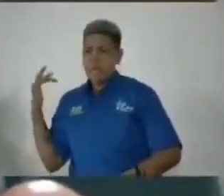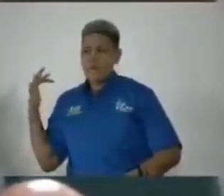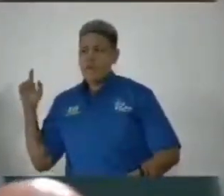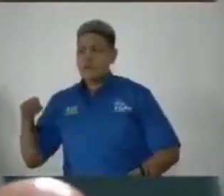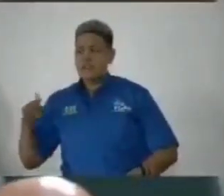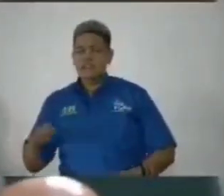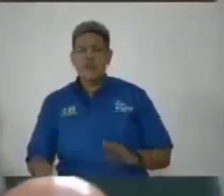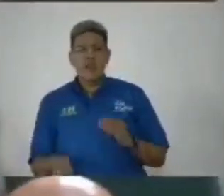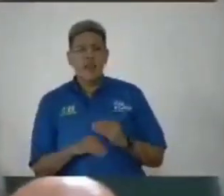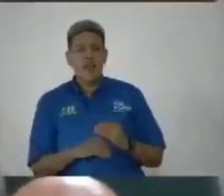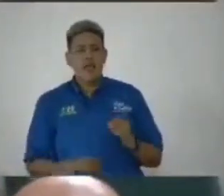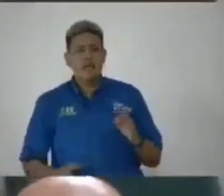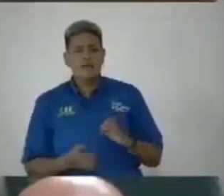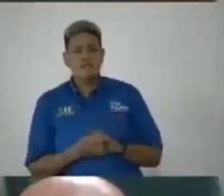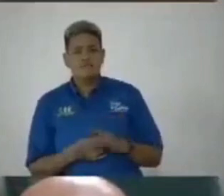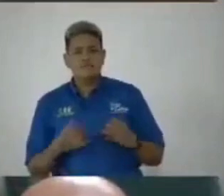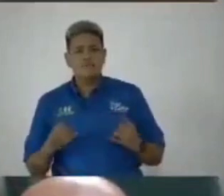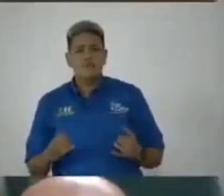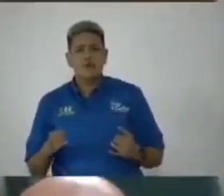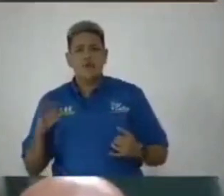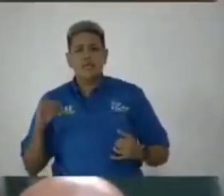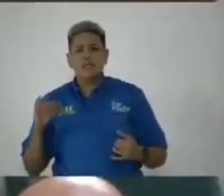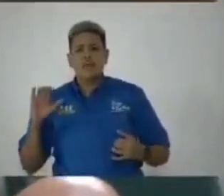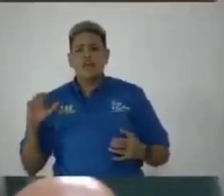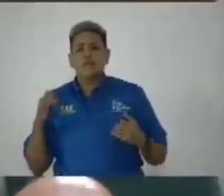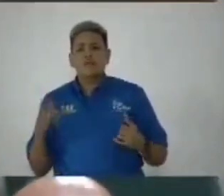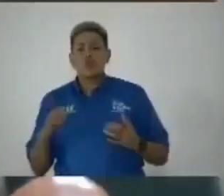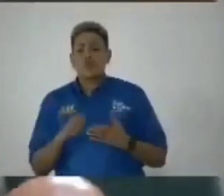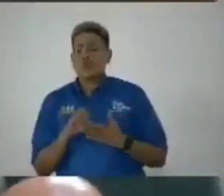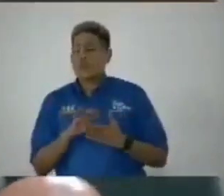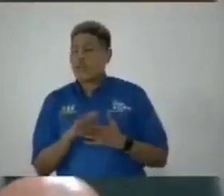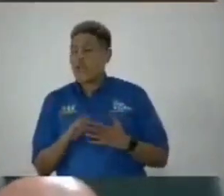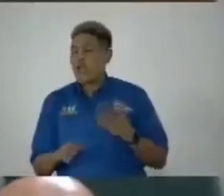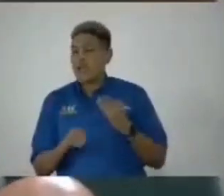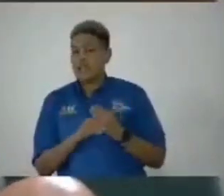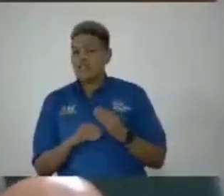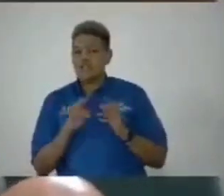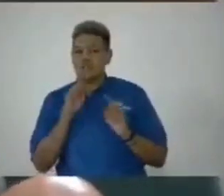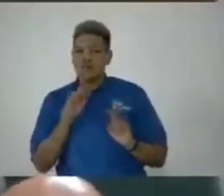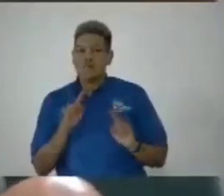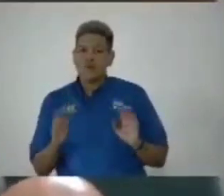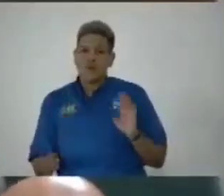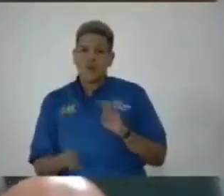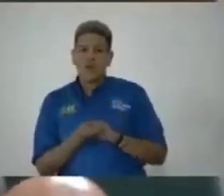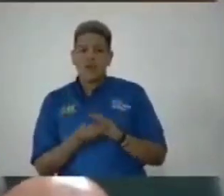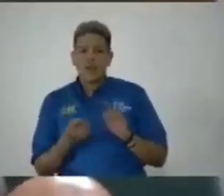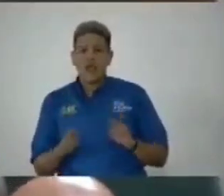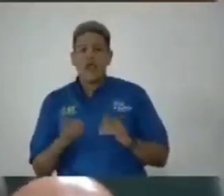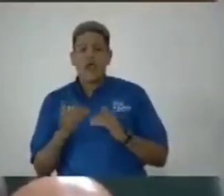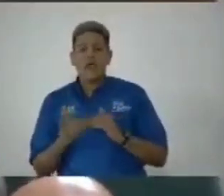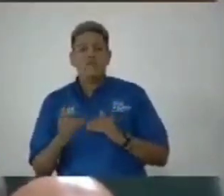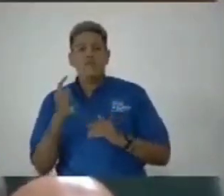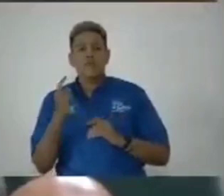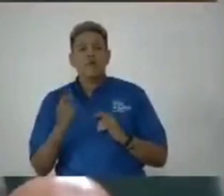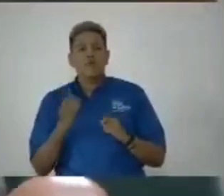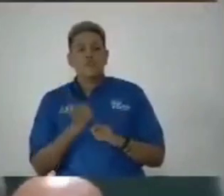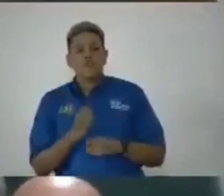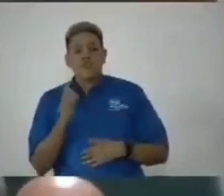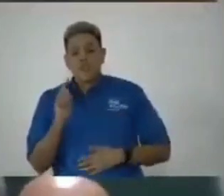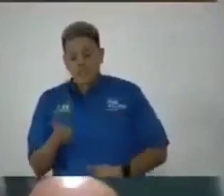it necessary for the integrity commission now to lay an addendum to the report after one year